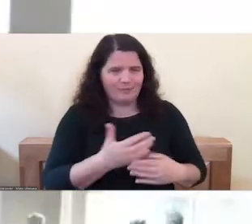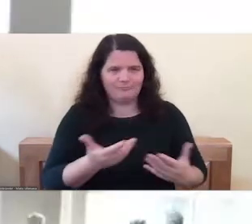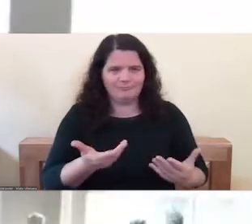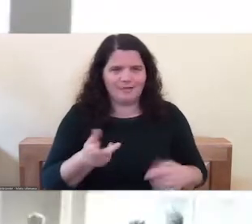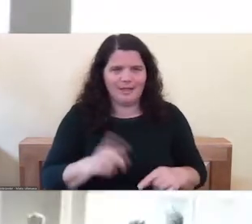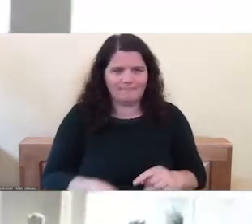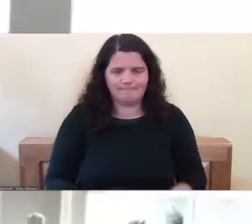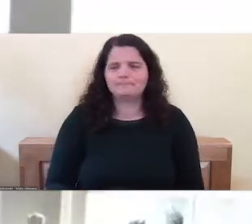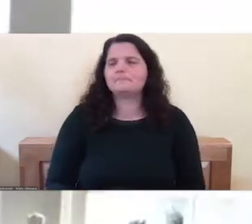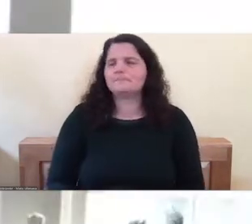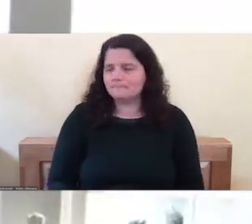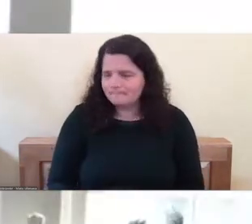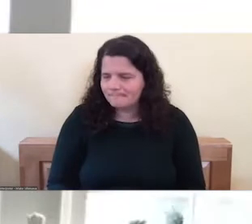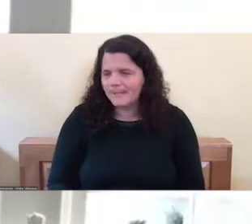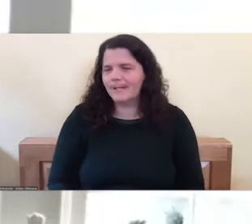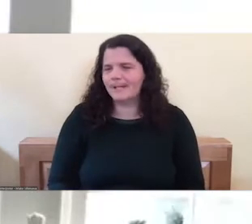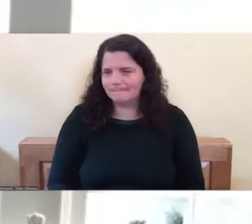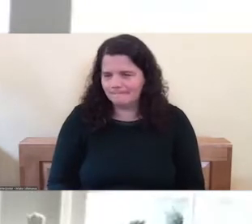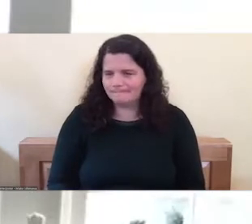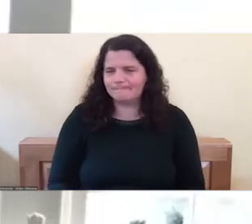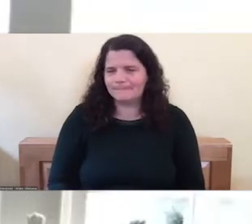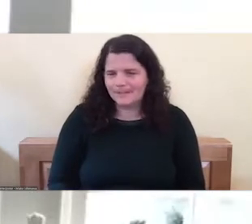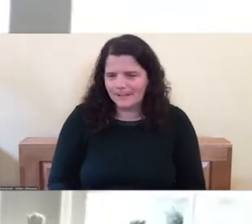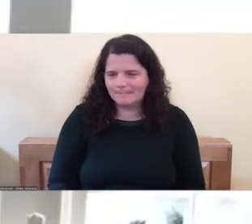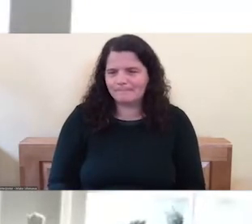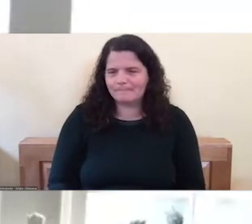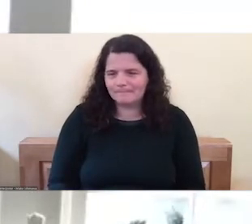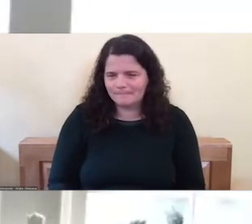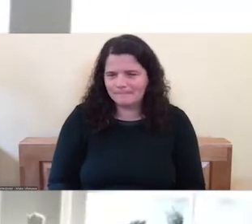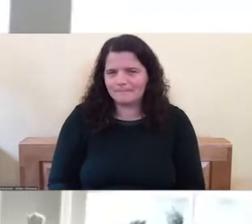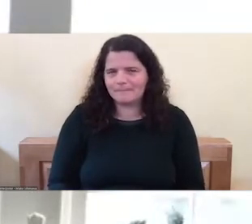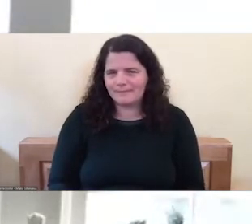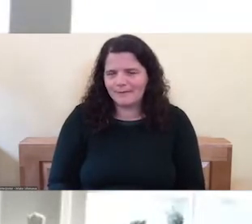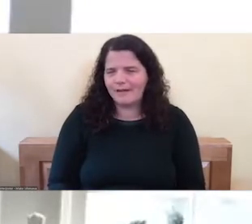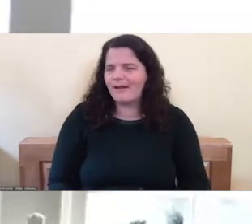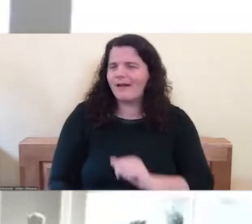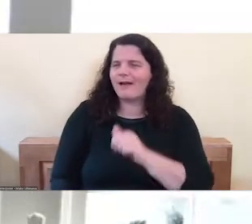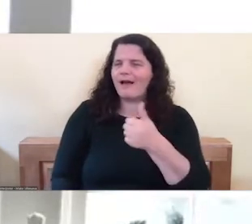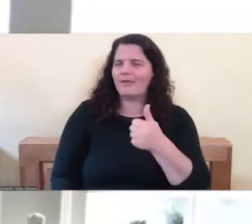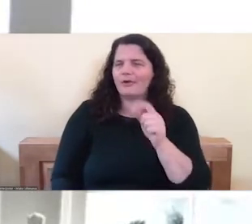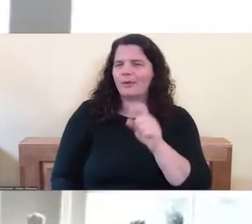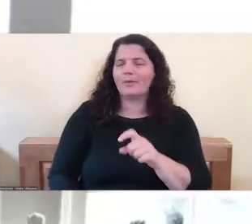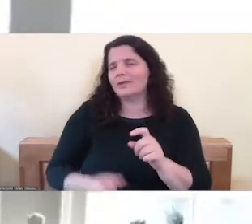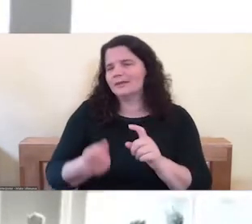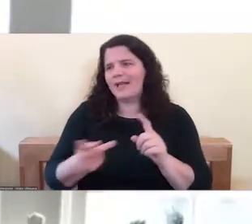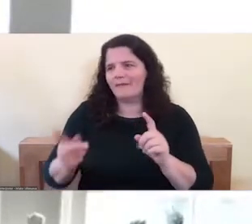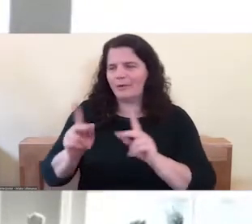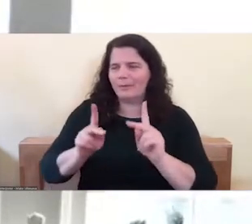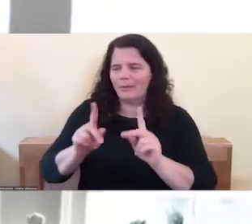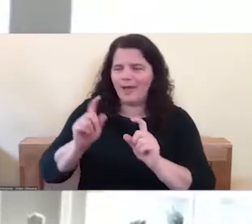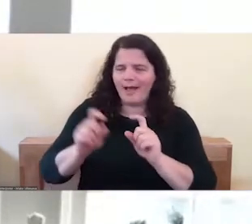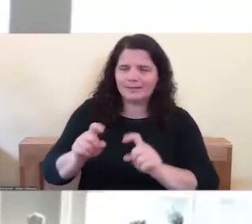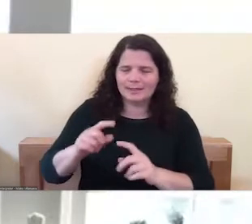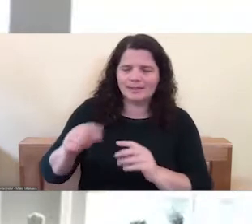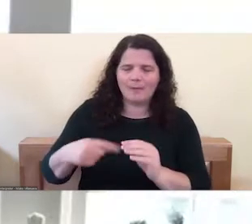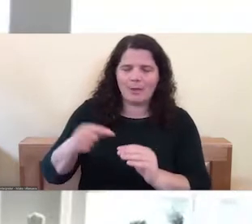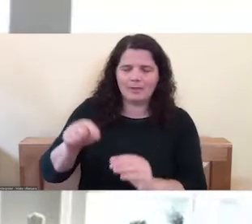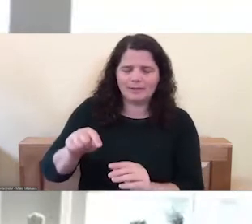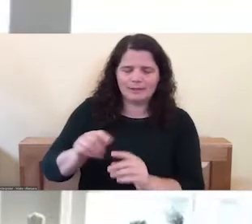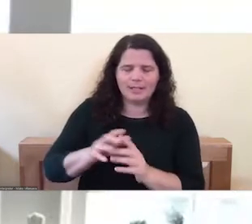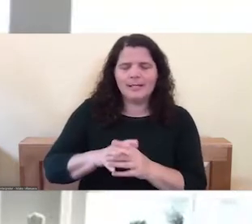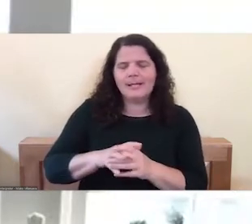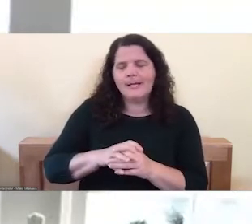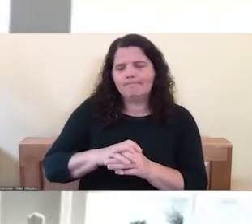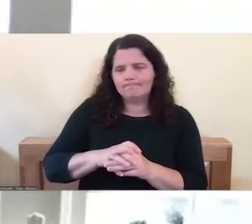we have another question, you know, people or several questions, people, um, uh, sometimes it's more